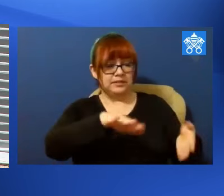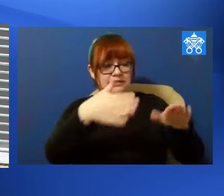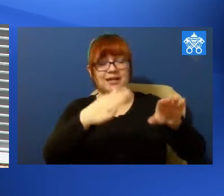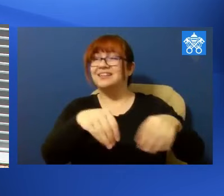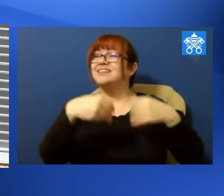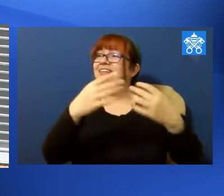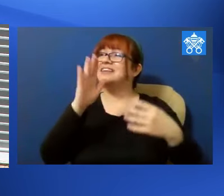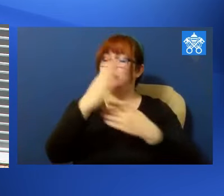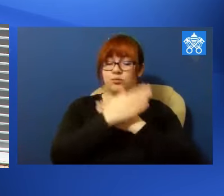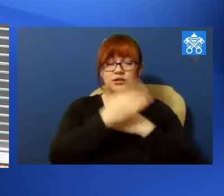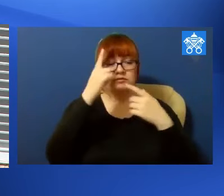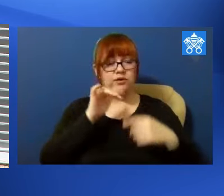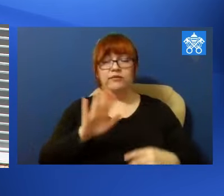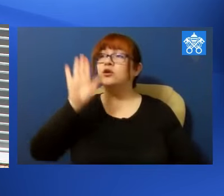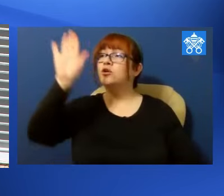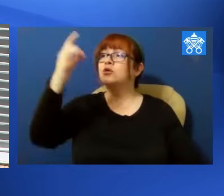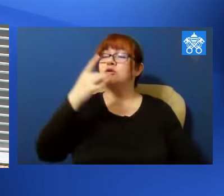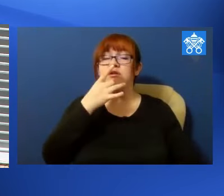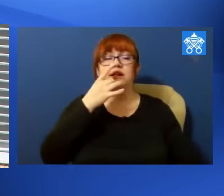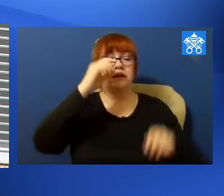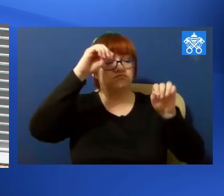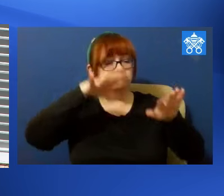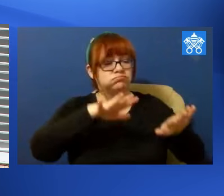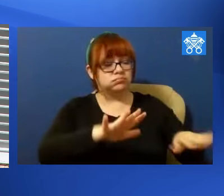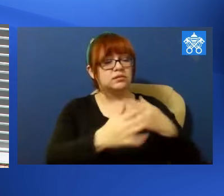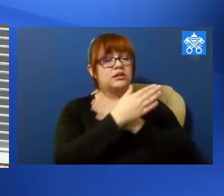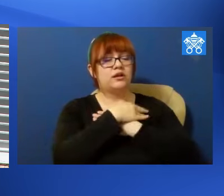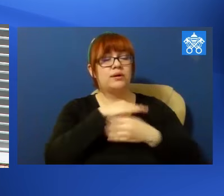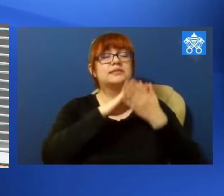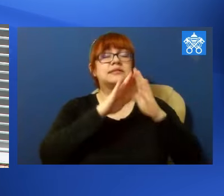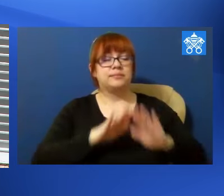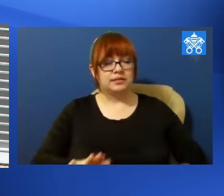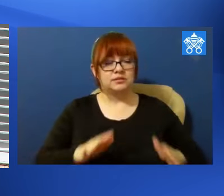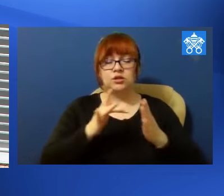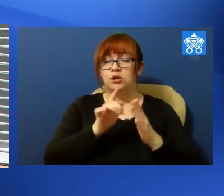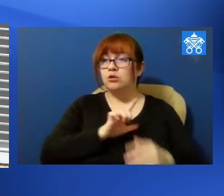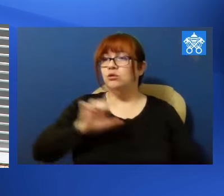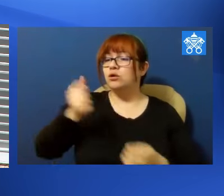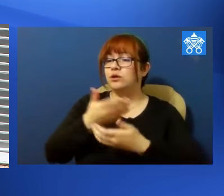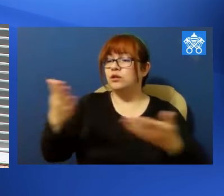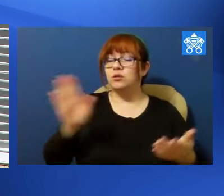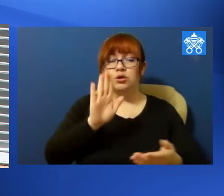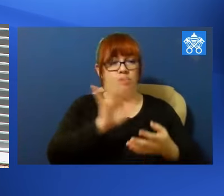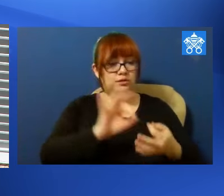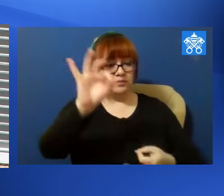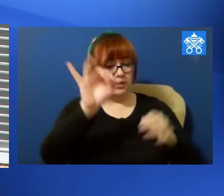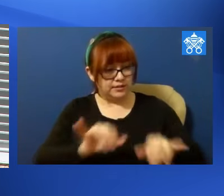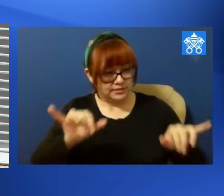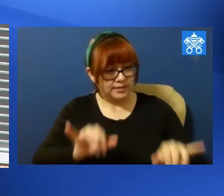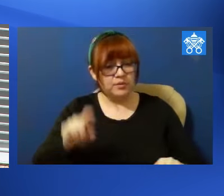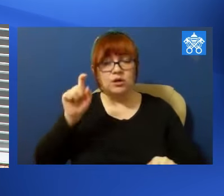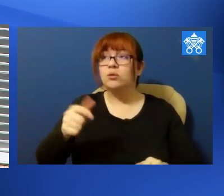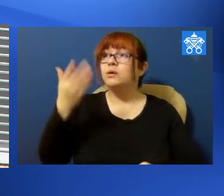Sit, nomen Domini, benedictum. Et soc, nunc etus, coi in seculum. Aiutoiu nostrum, in nomine Domini. Qui